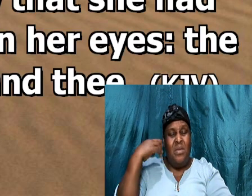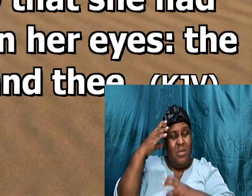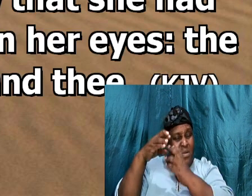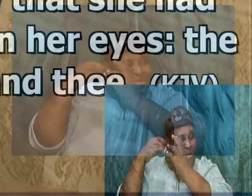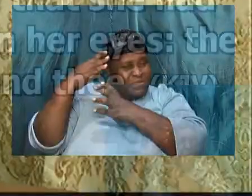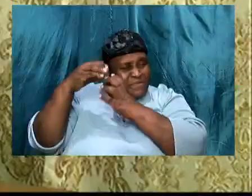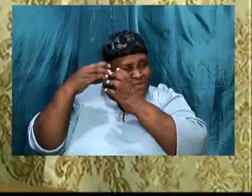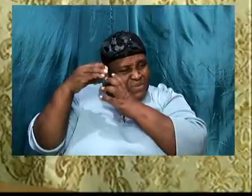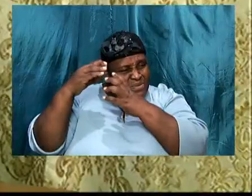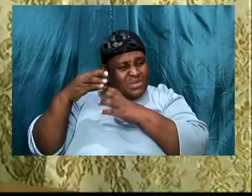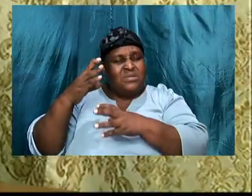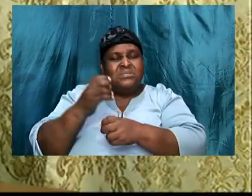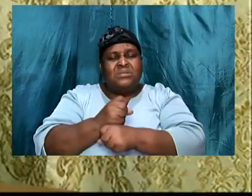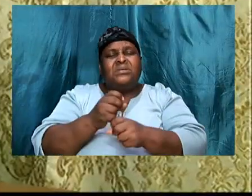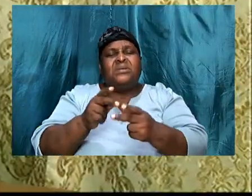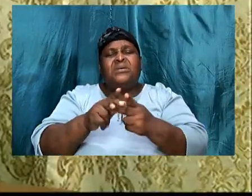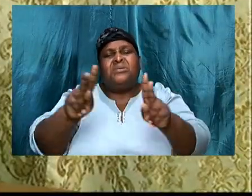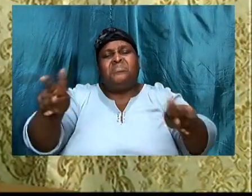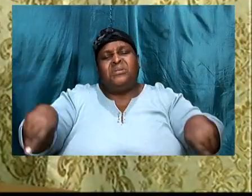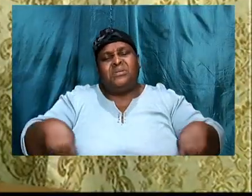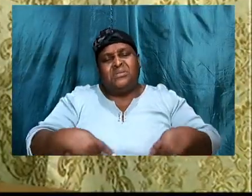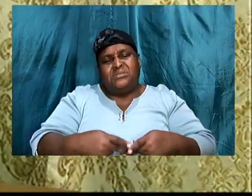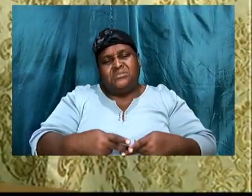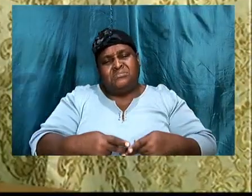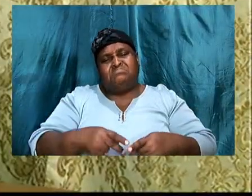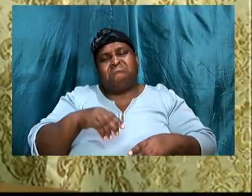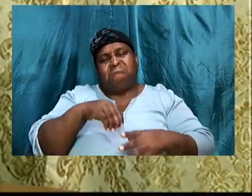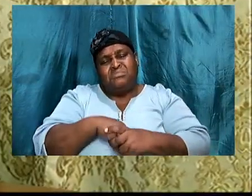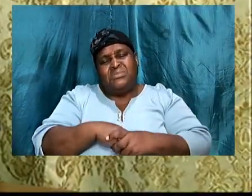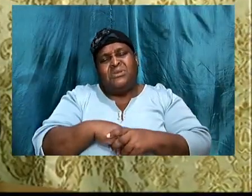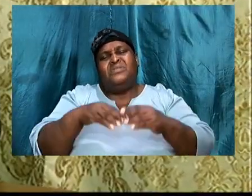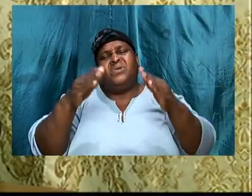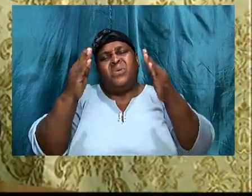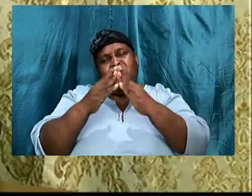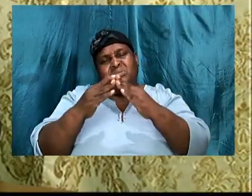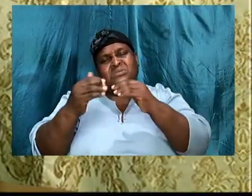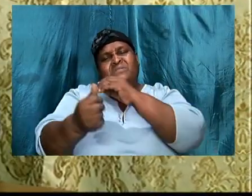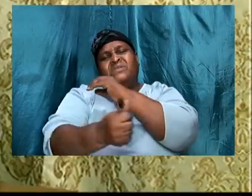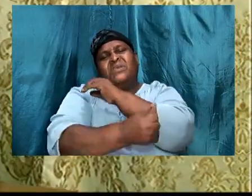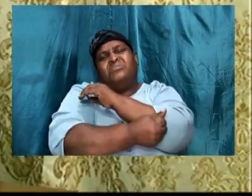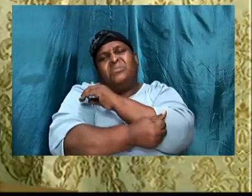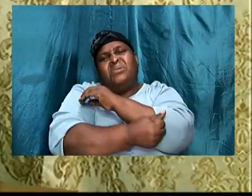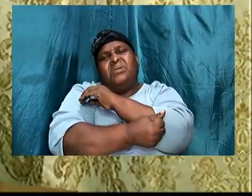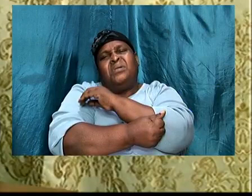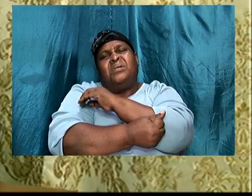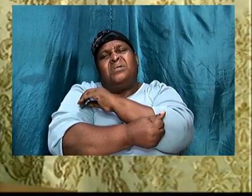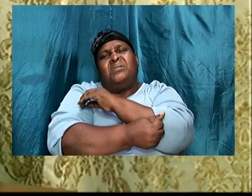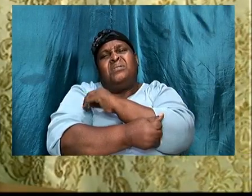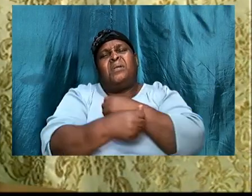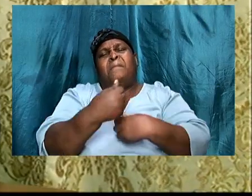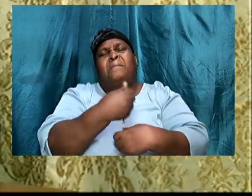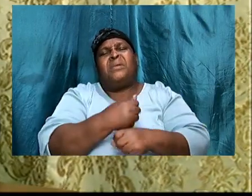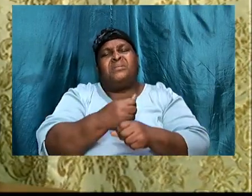that was taking place, in the house. Abraham, made the decision.